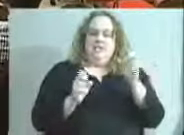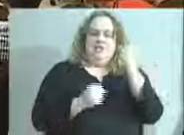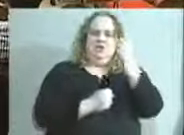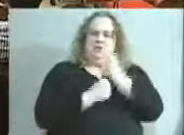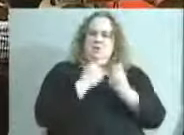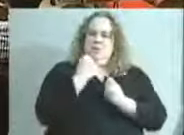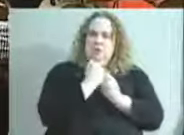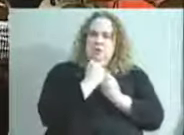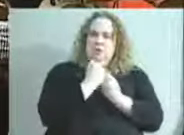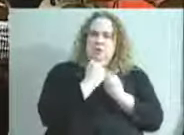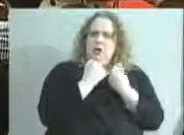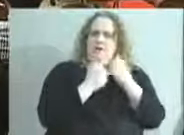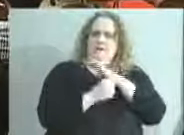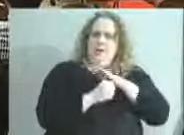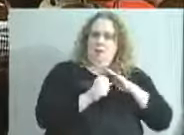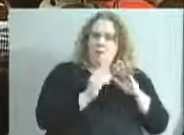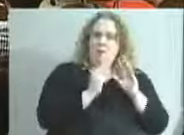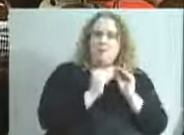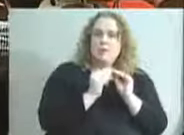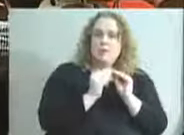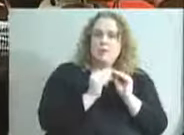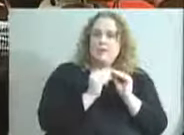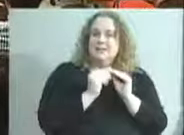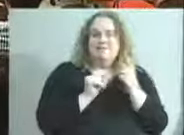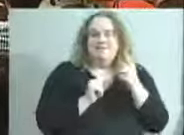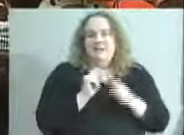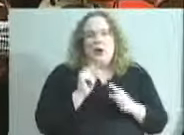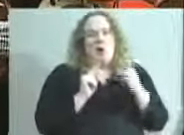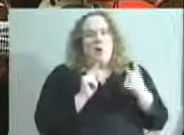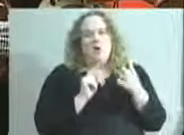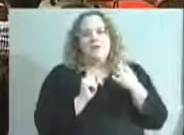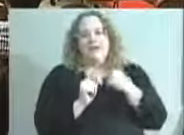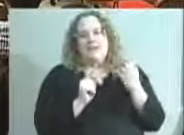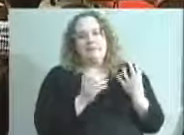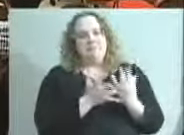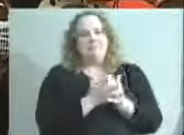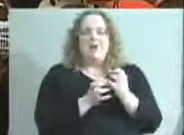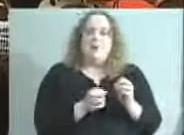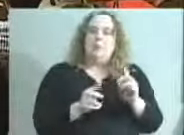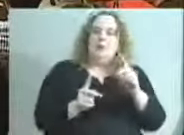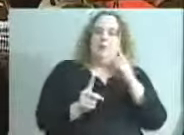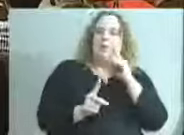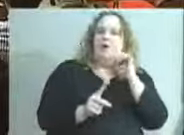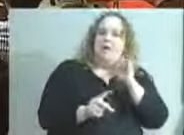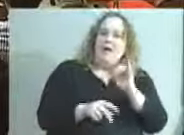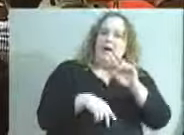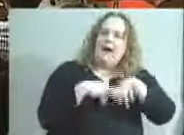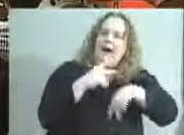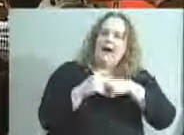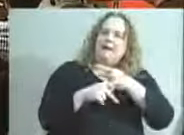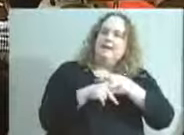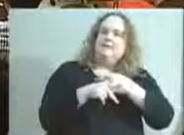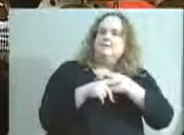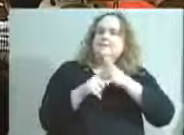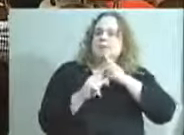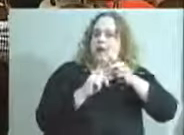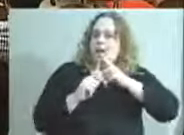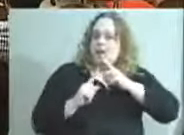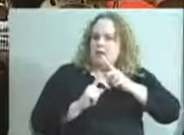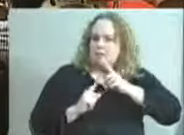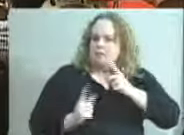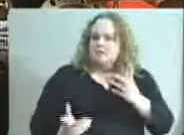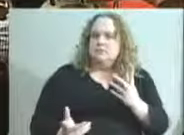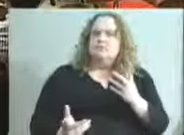board meeting. But I would like for you to get with the superintendent and look at a time that maybe we can have